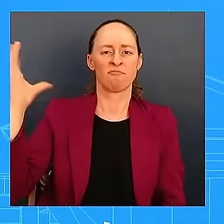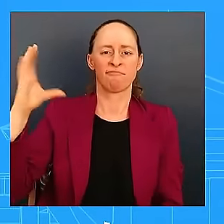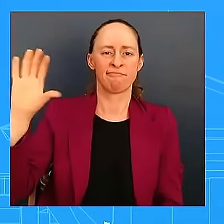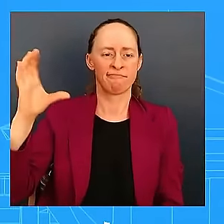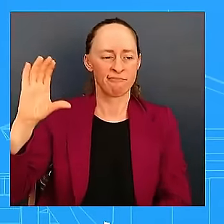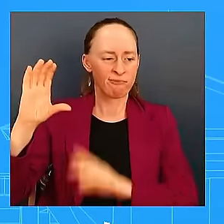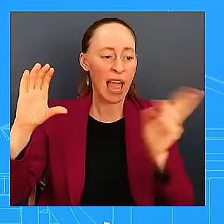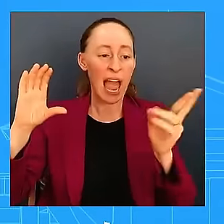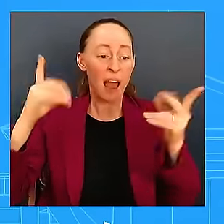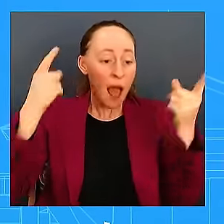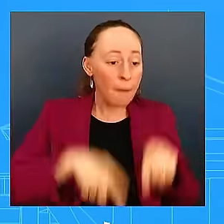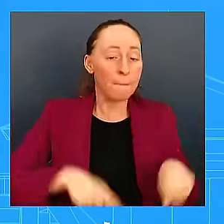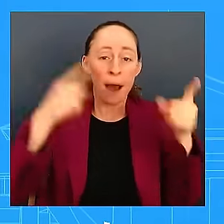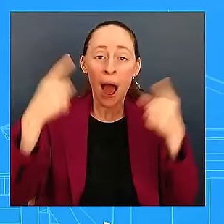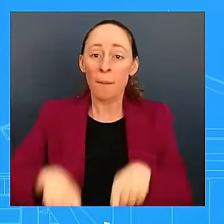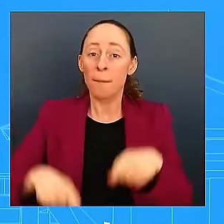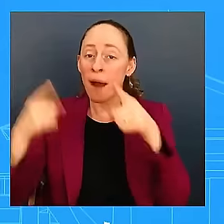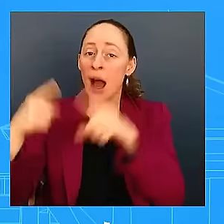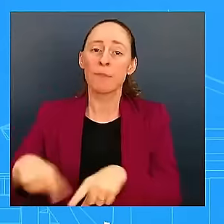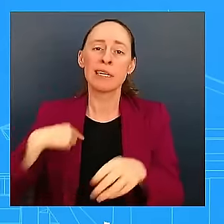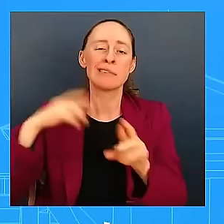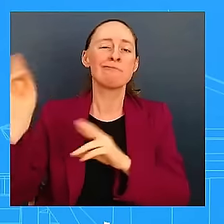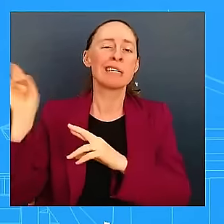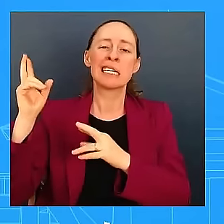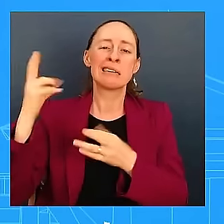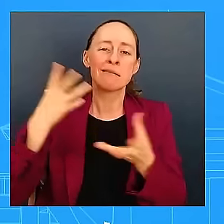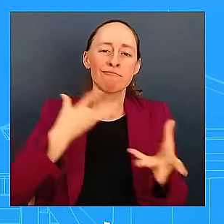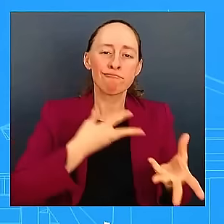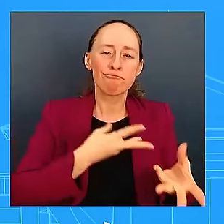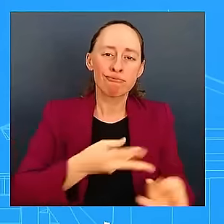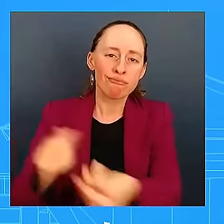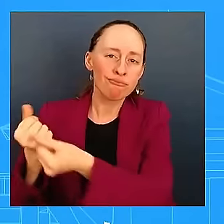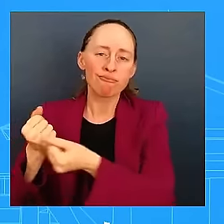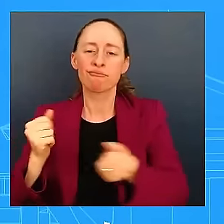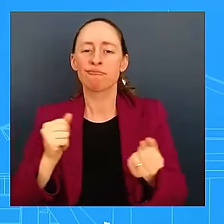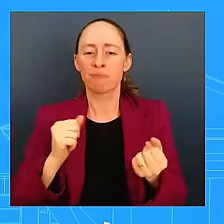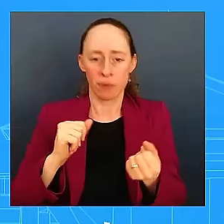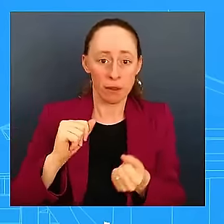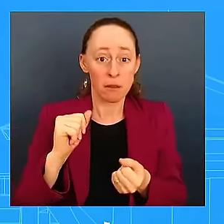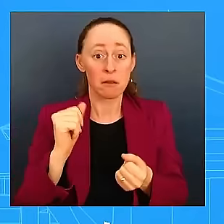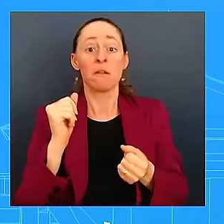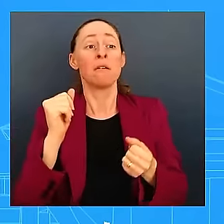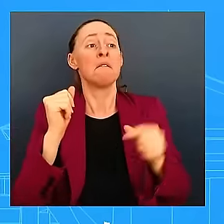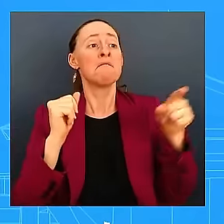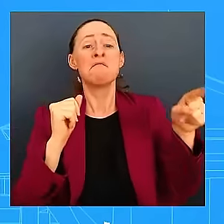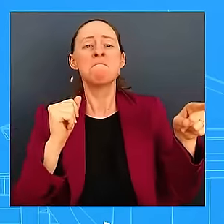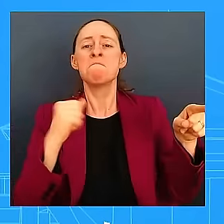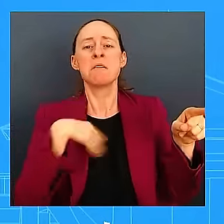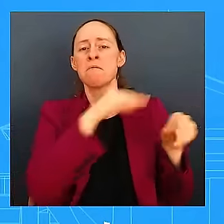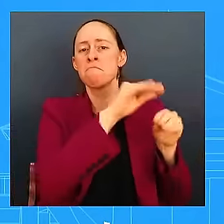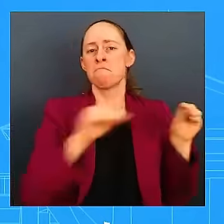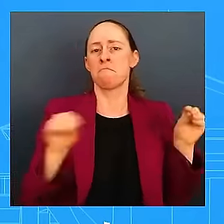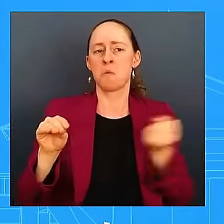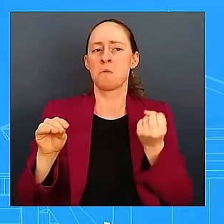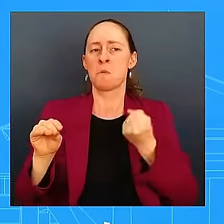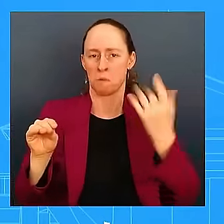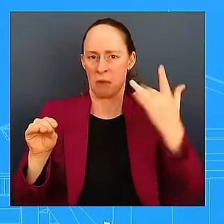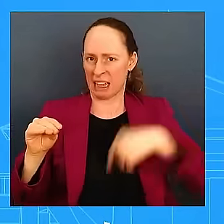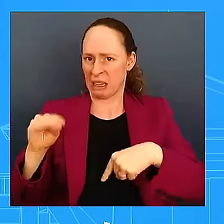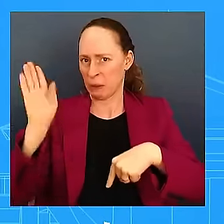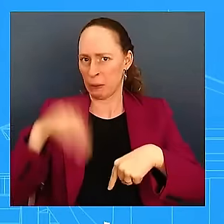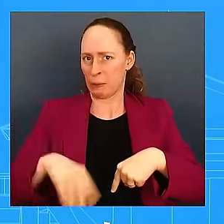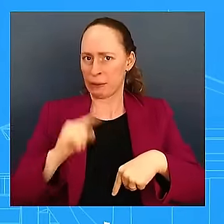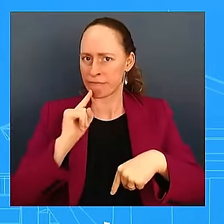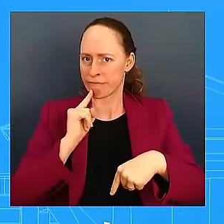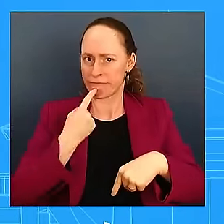have enough money for an event just like this. And so I want everybody to know that we have exactly what we need and there are no limitations to our ability